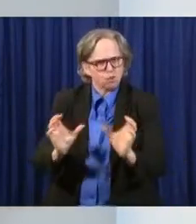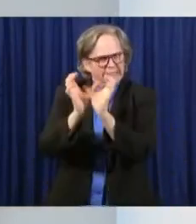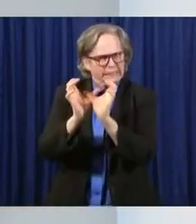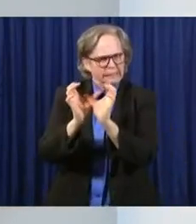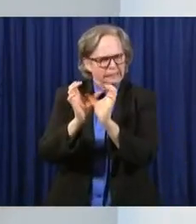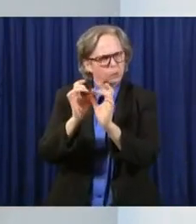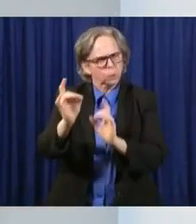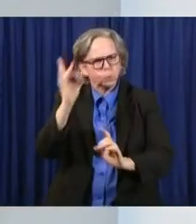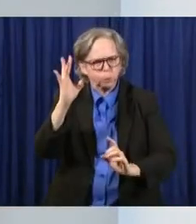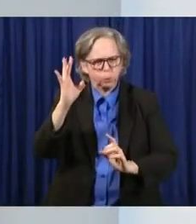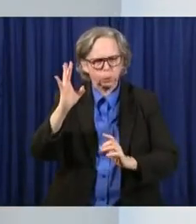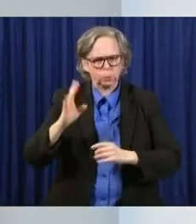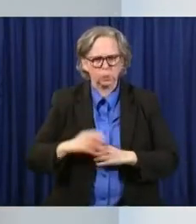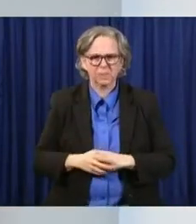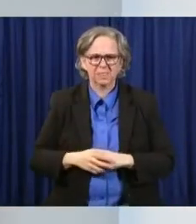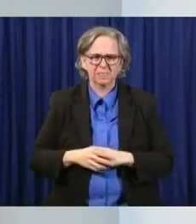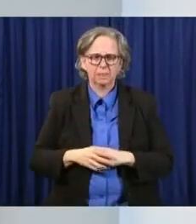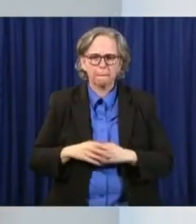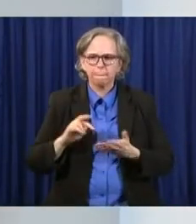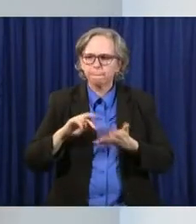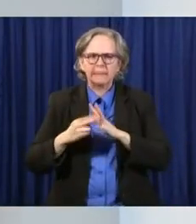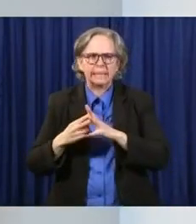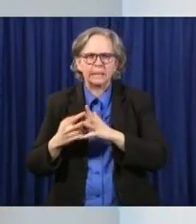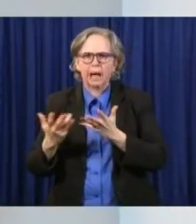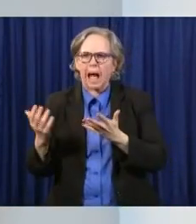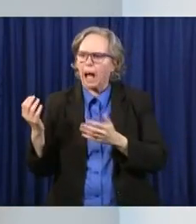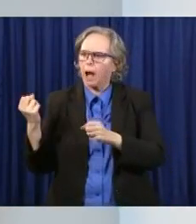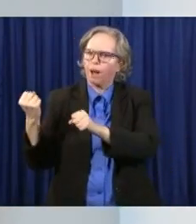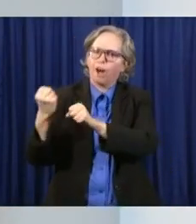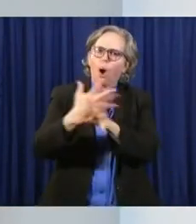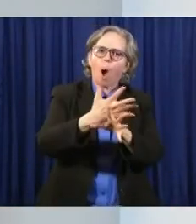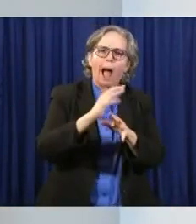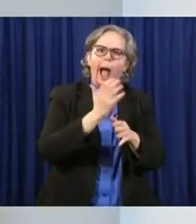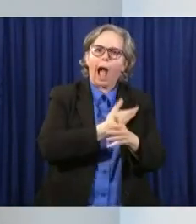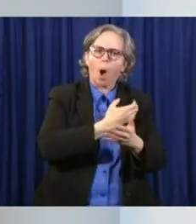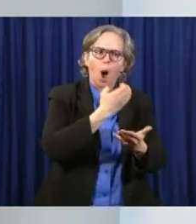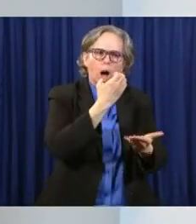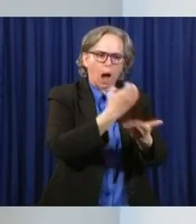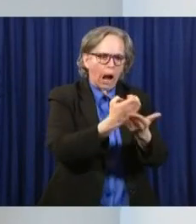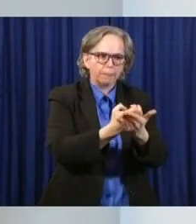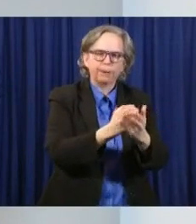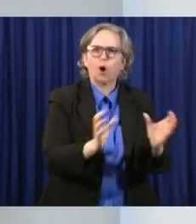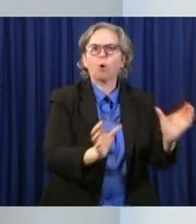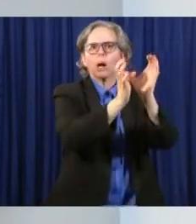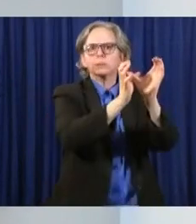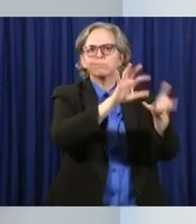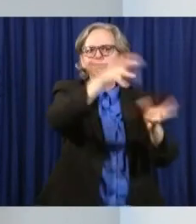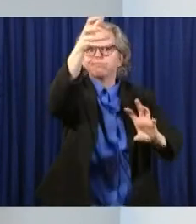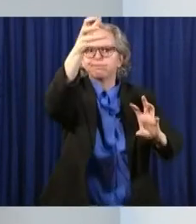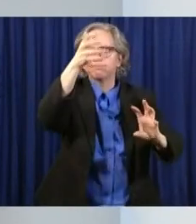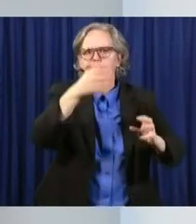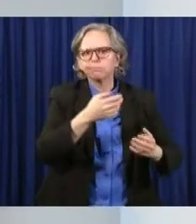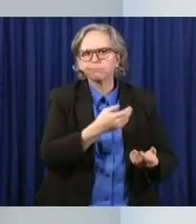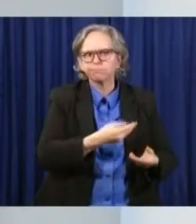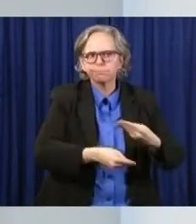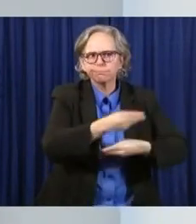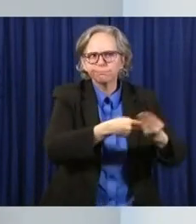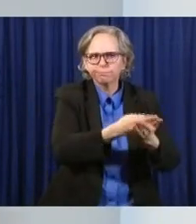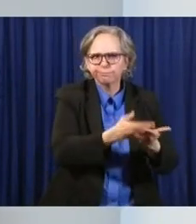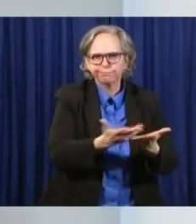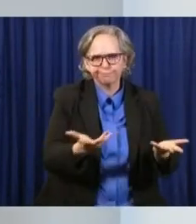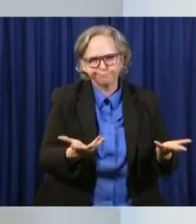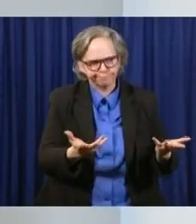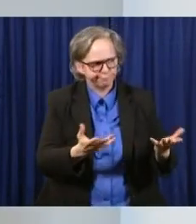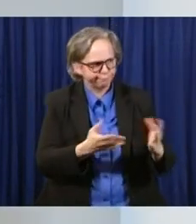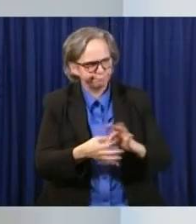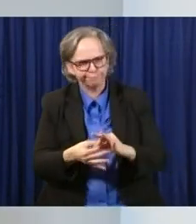creates an economic crisis with budget consequences. That's not just at state government. That's for our